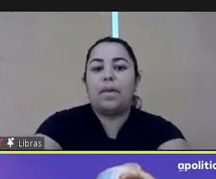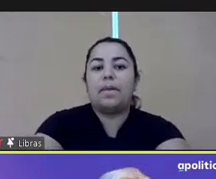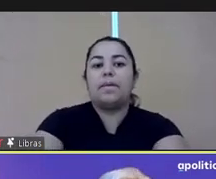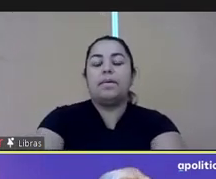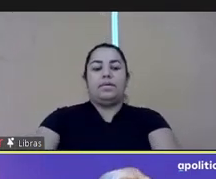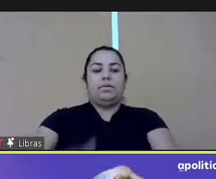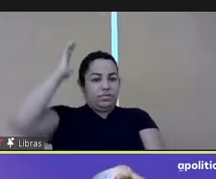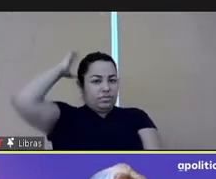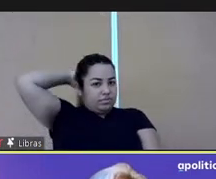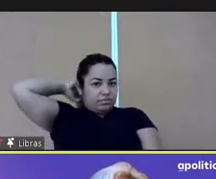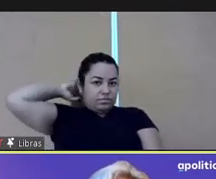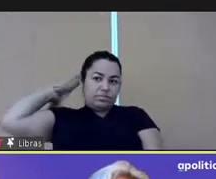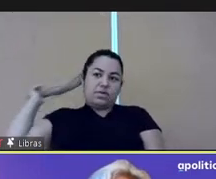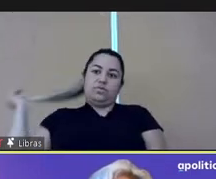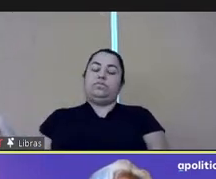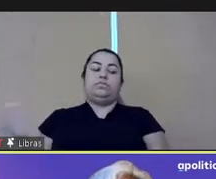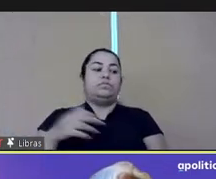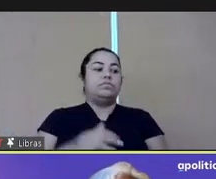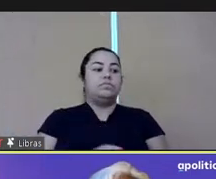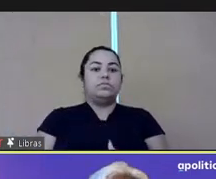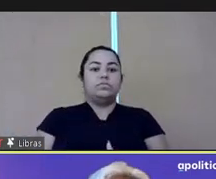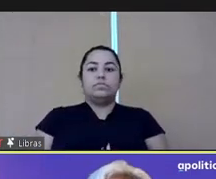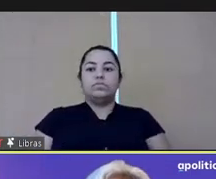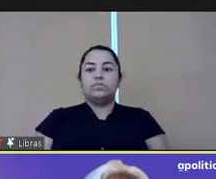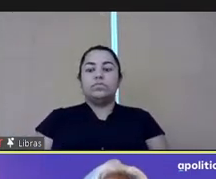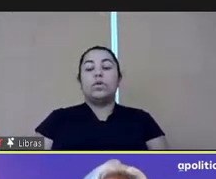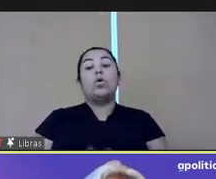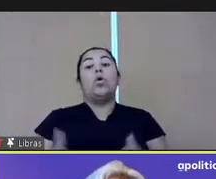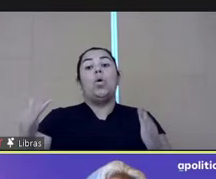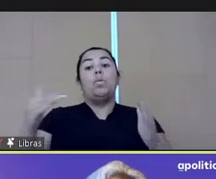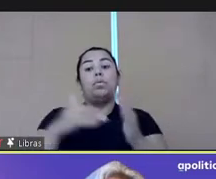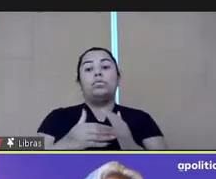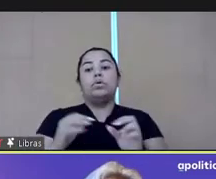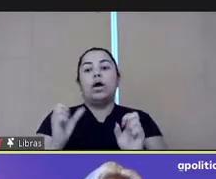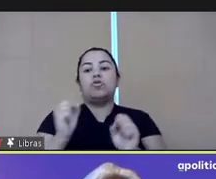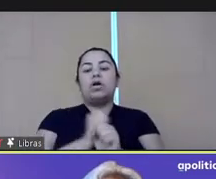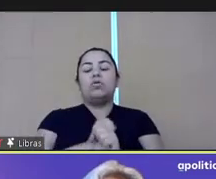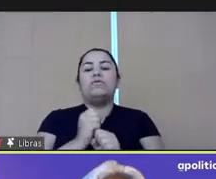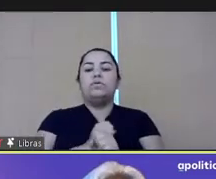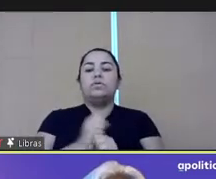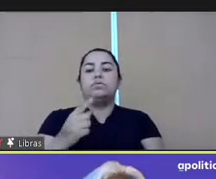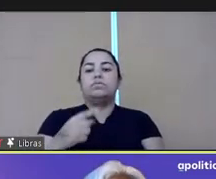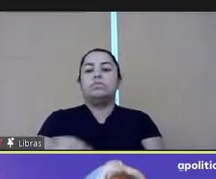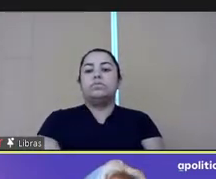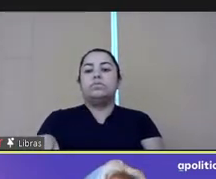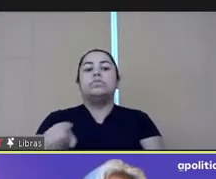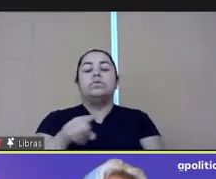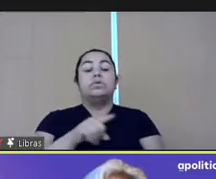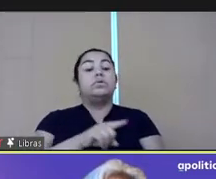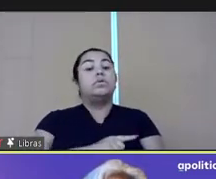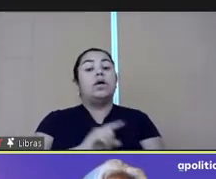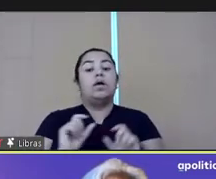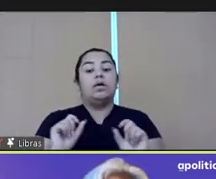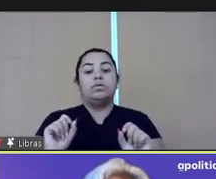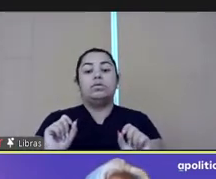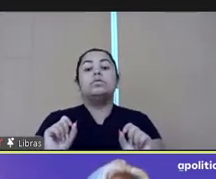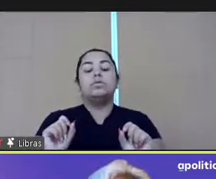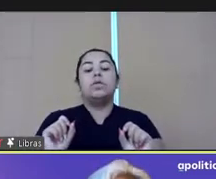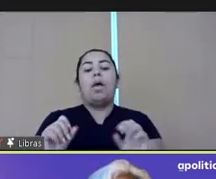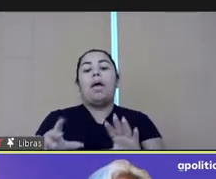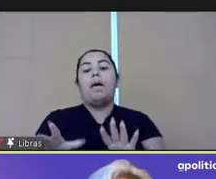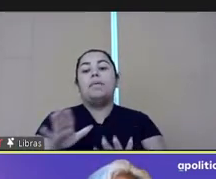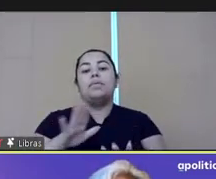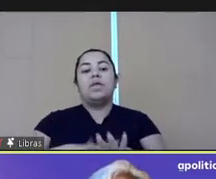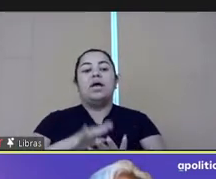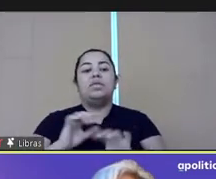Lastly, and this is perhaps something that we are really excited about. The most positive trend is that public bodies globally are